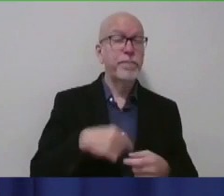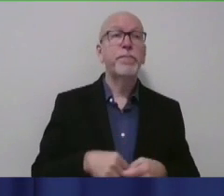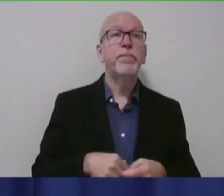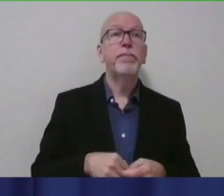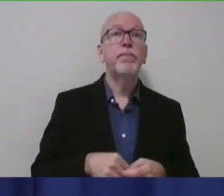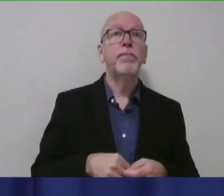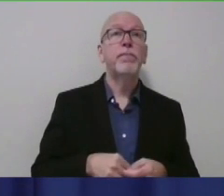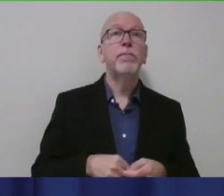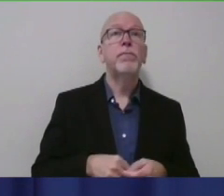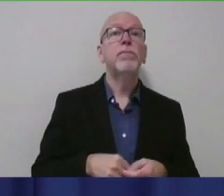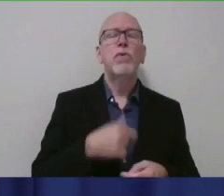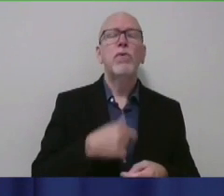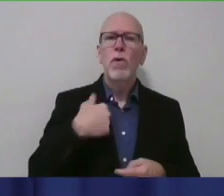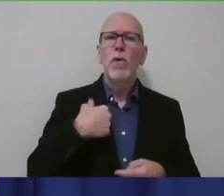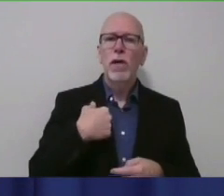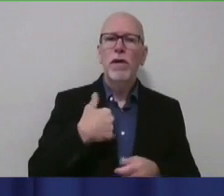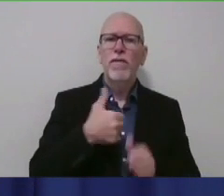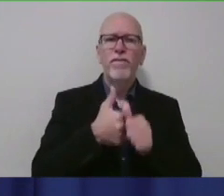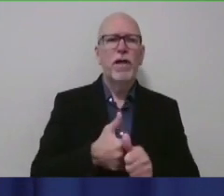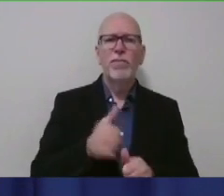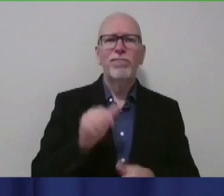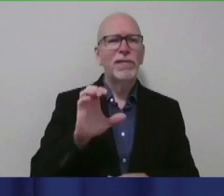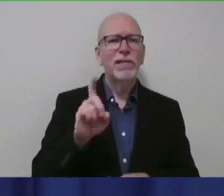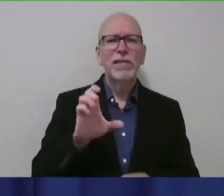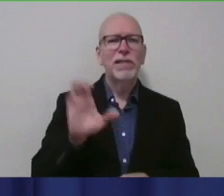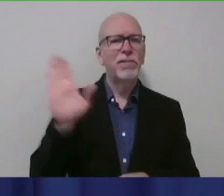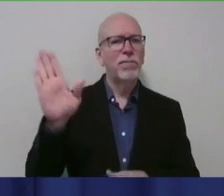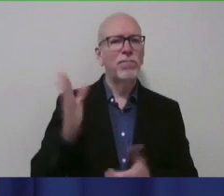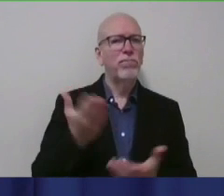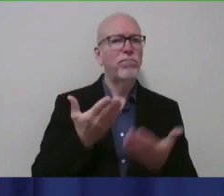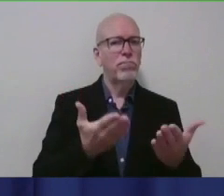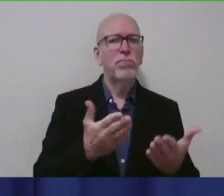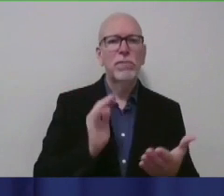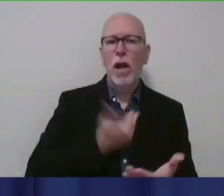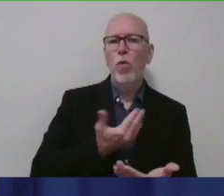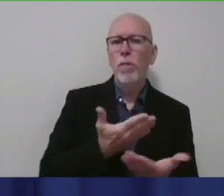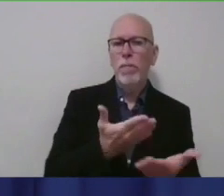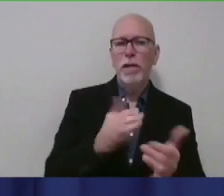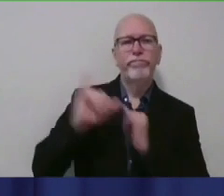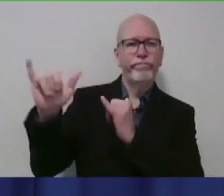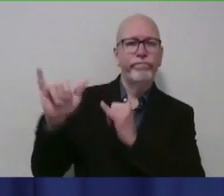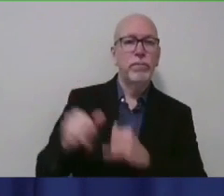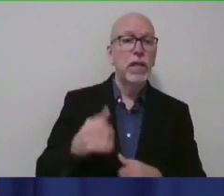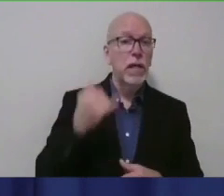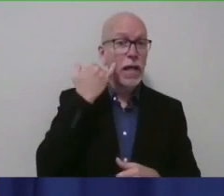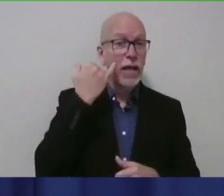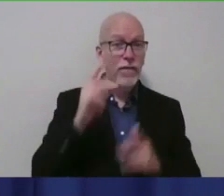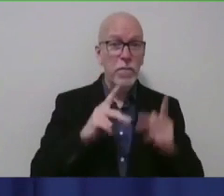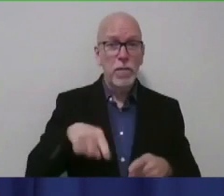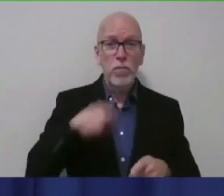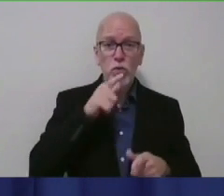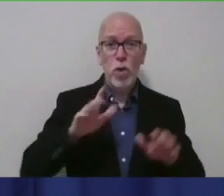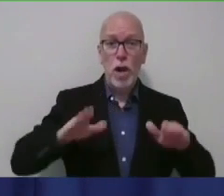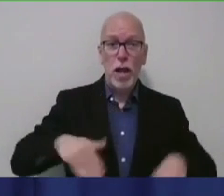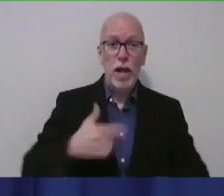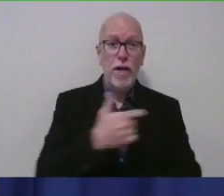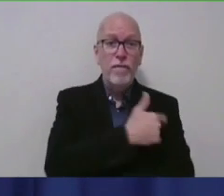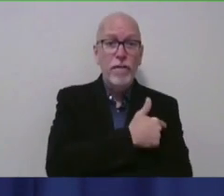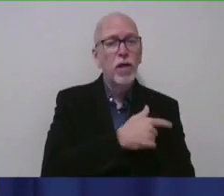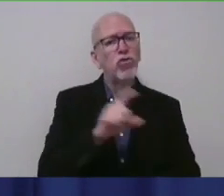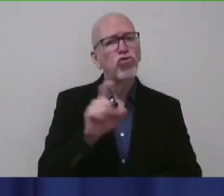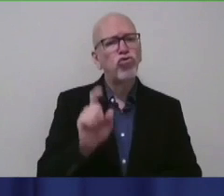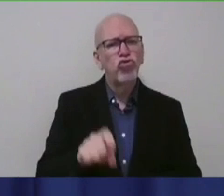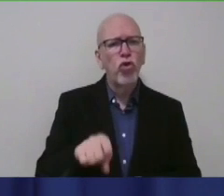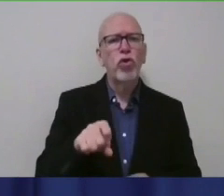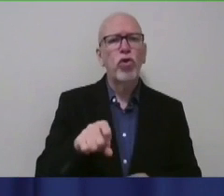we very much follow CDC guidance for our recommendations. And we say that if individuals are unvaccinated, they should, in indoor